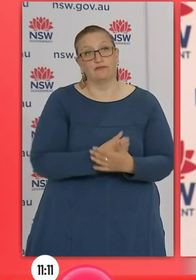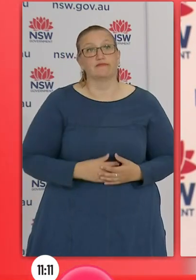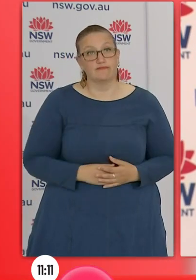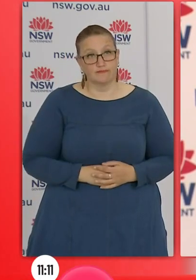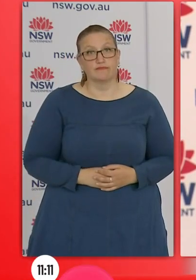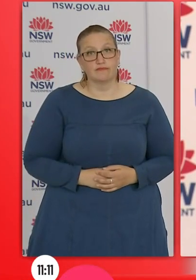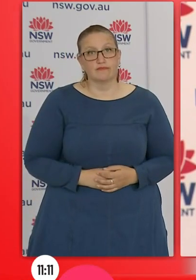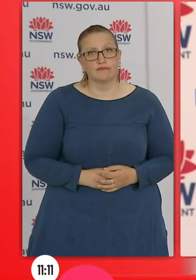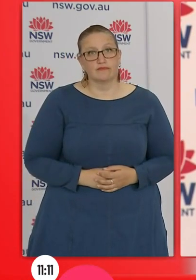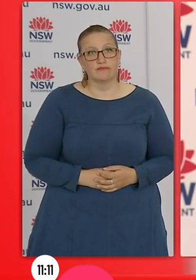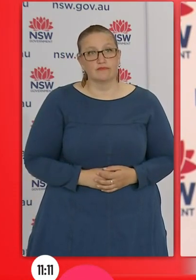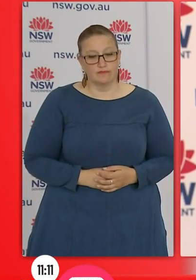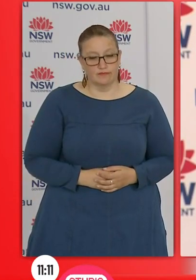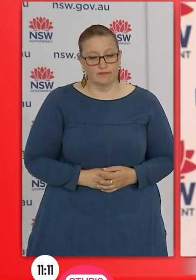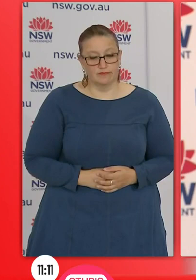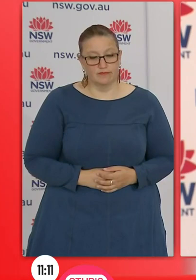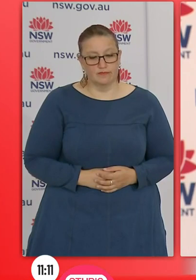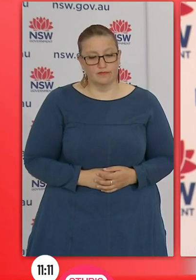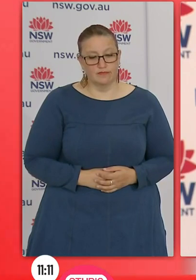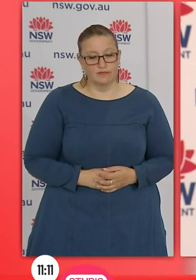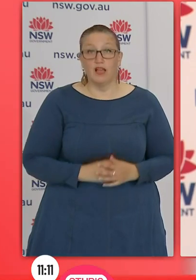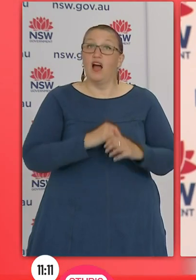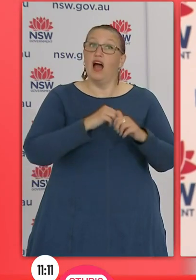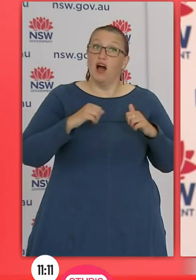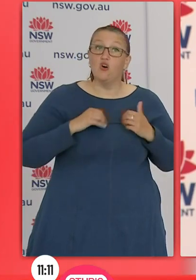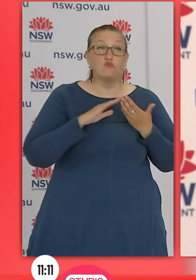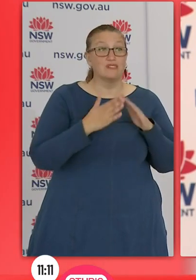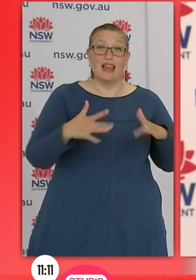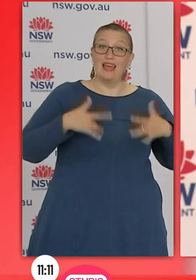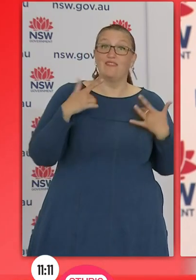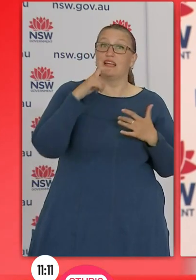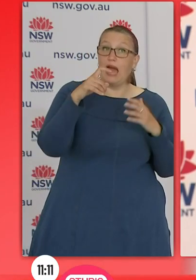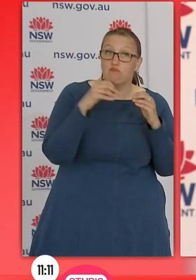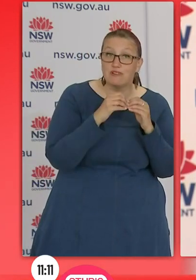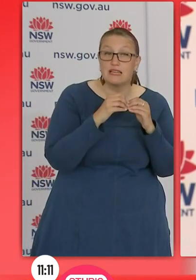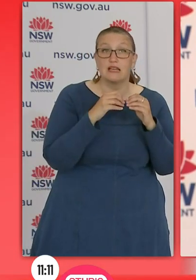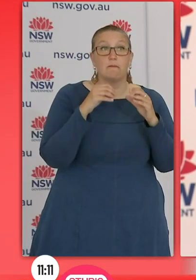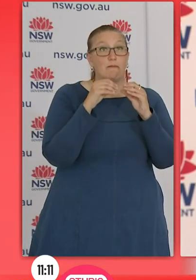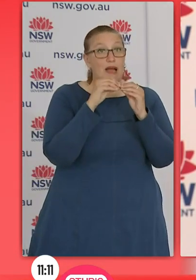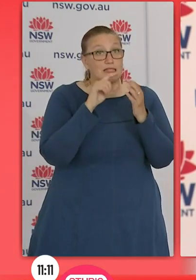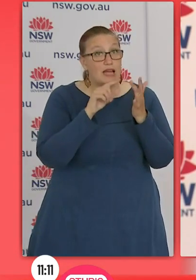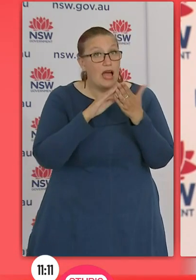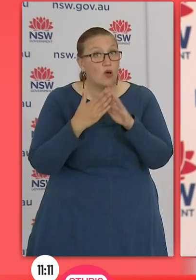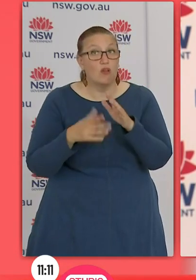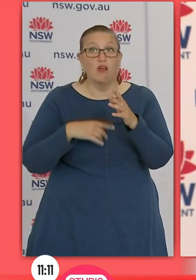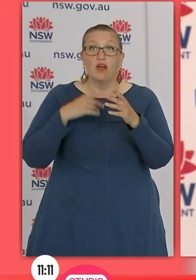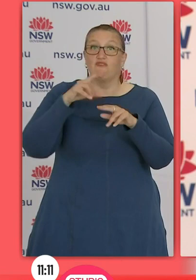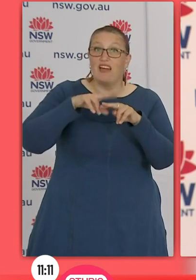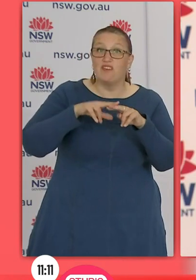communities in these areas are responding well to the calls to get vaccinated and staying